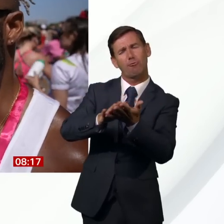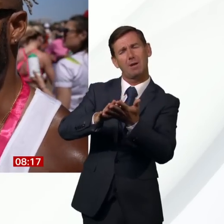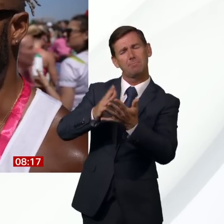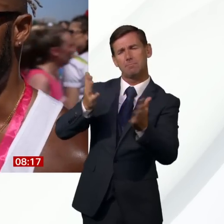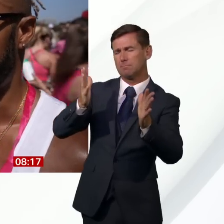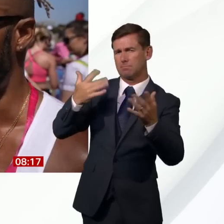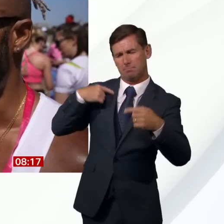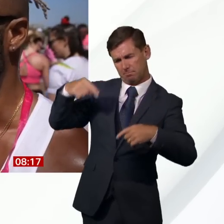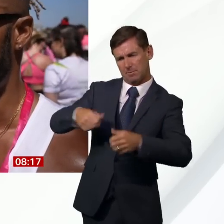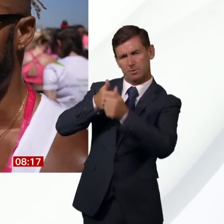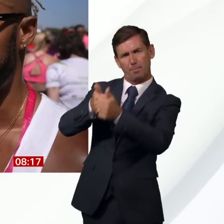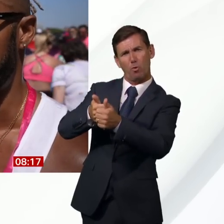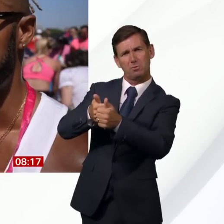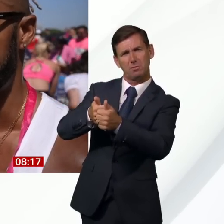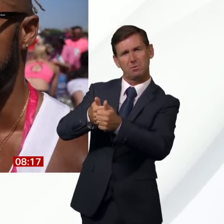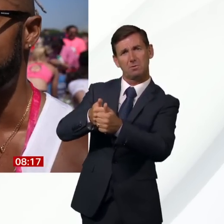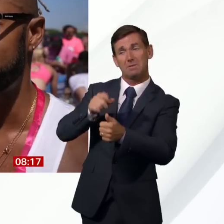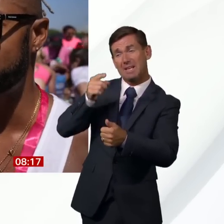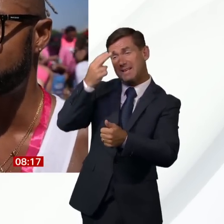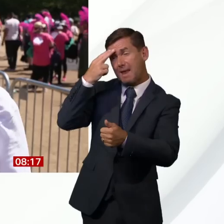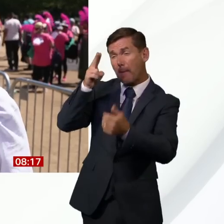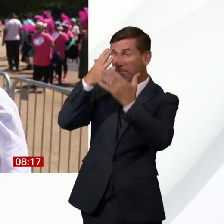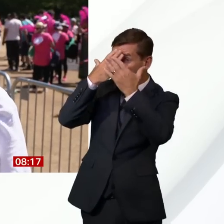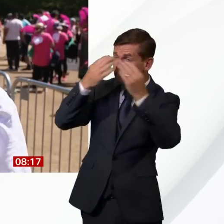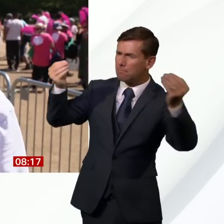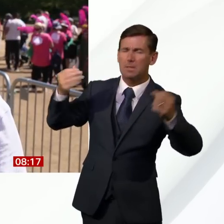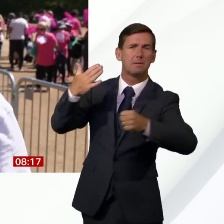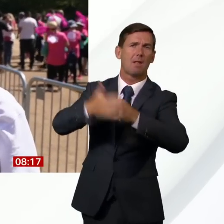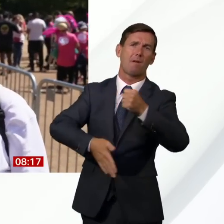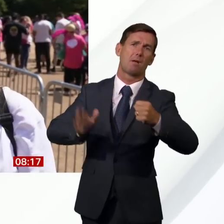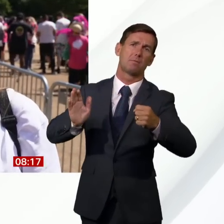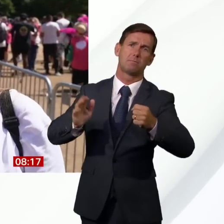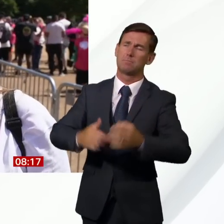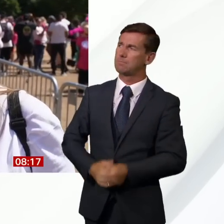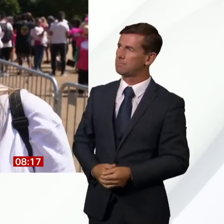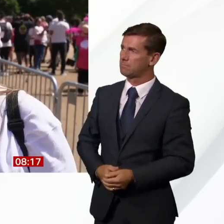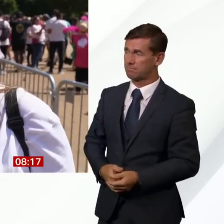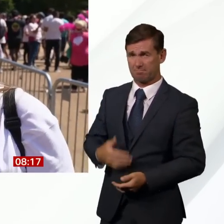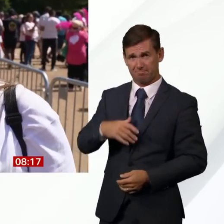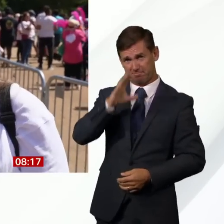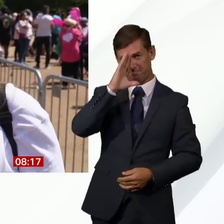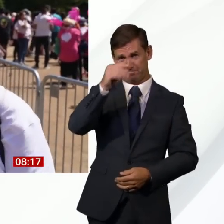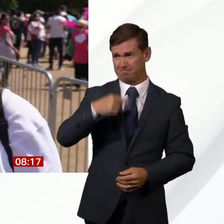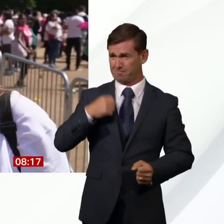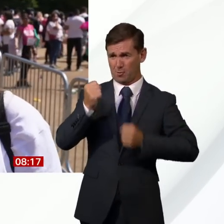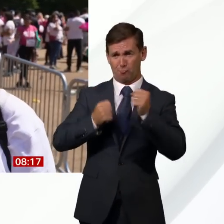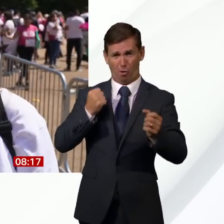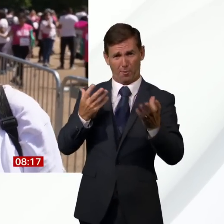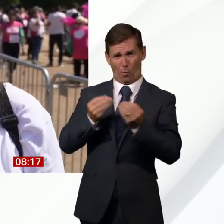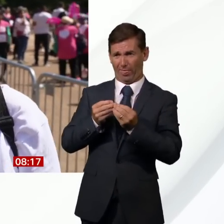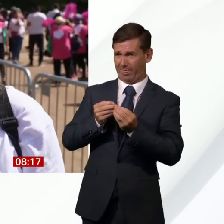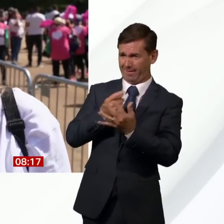I'm here to support you and I'll never let your name die down. I'm not going to lie. It's a first to say that I've ran a race of my idols,